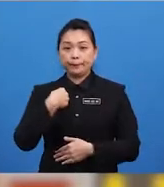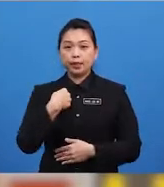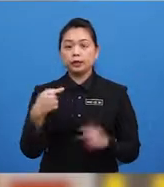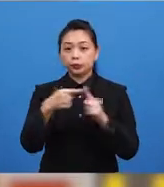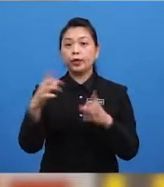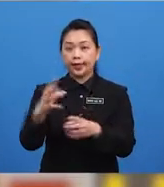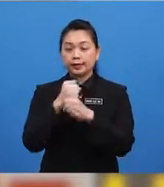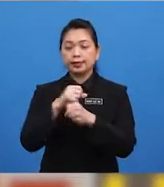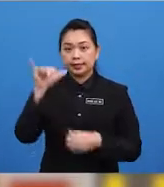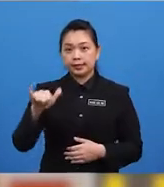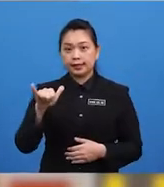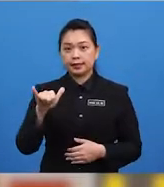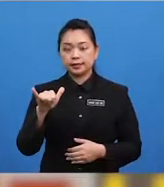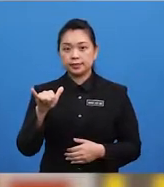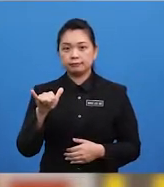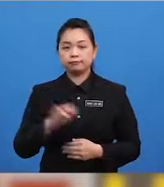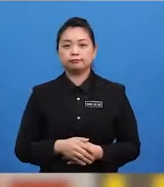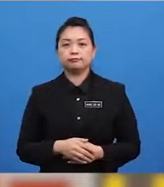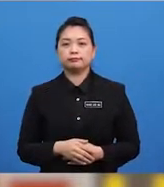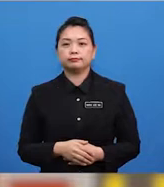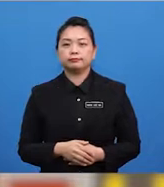Yes. Be right back, Miss Rita.